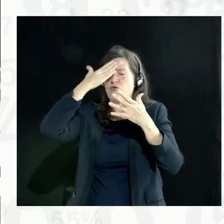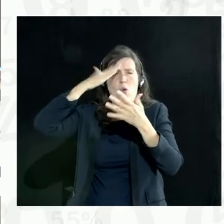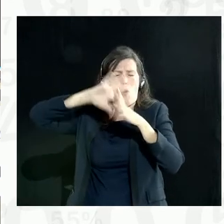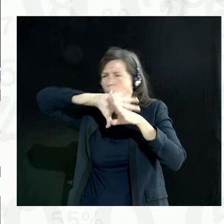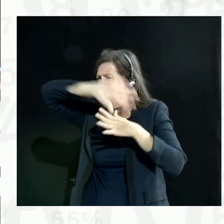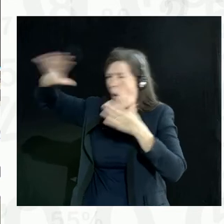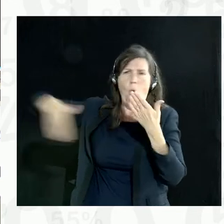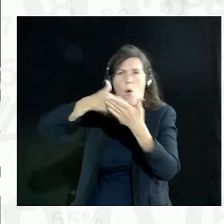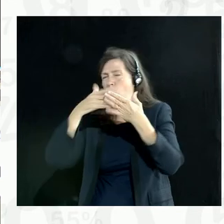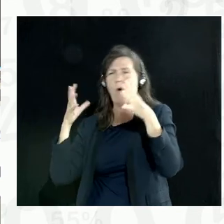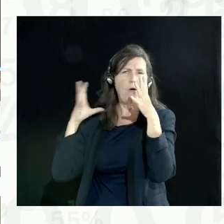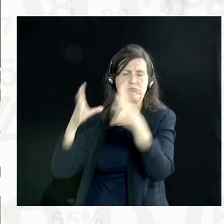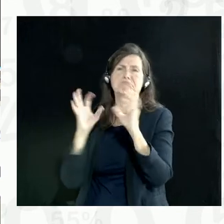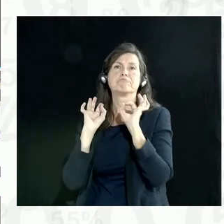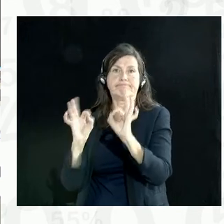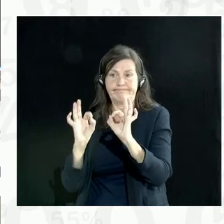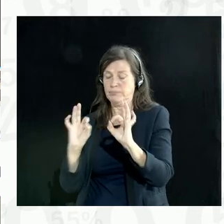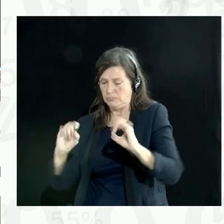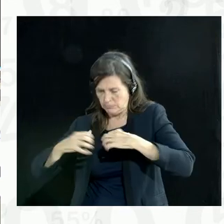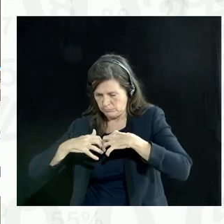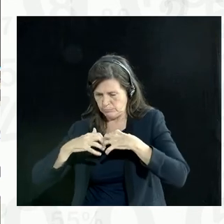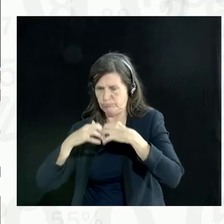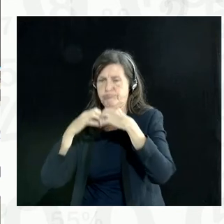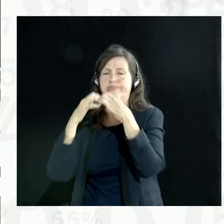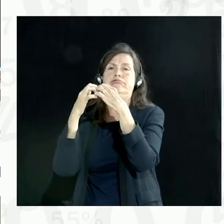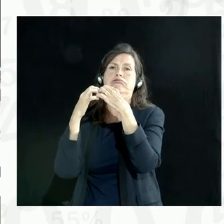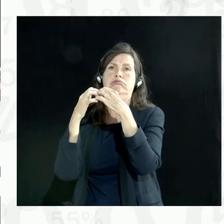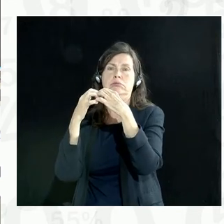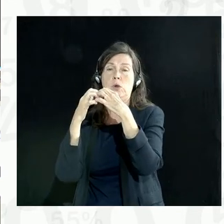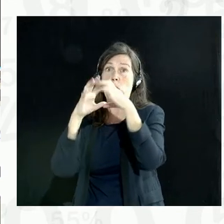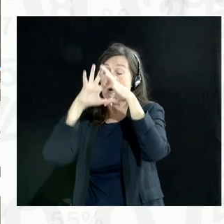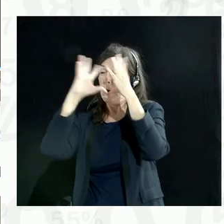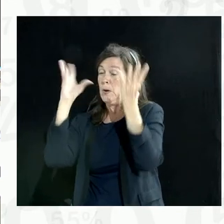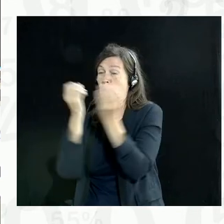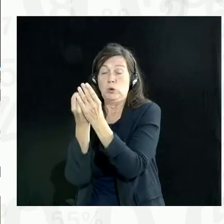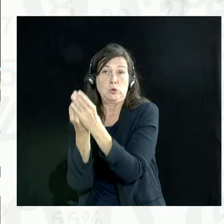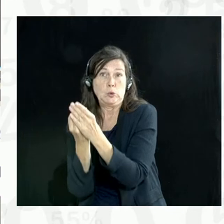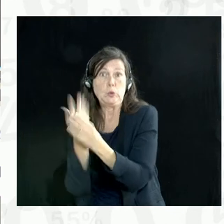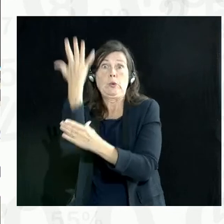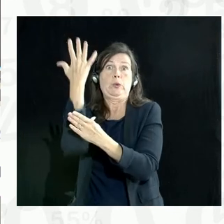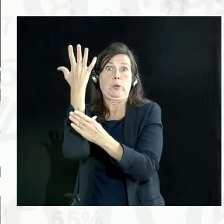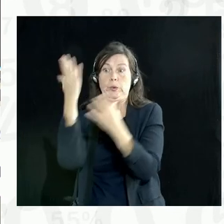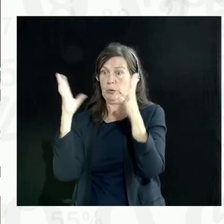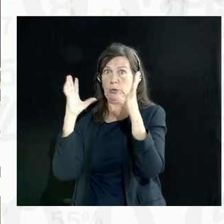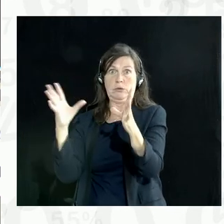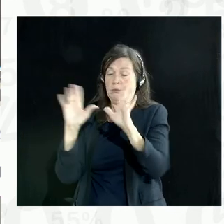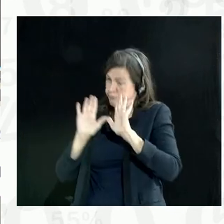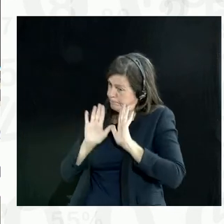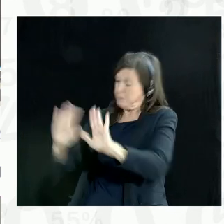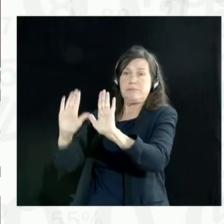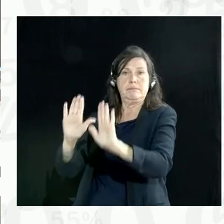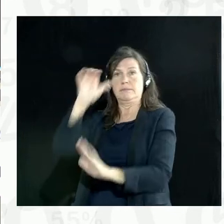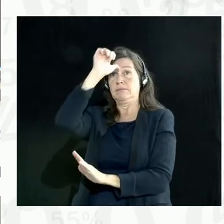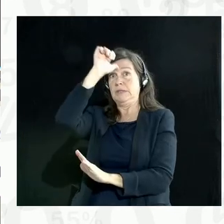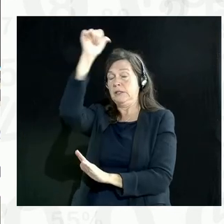best pieces of all of it. And they created something wholly new and completely native to India. It is a